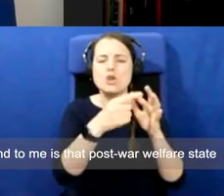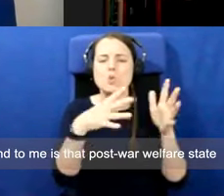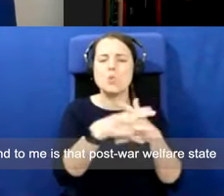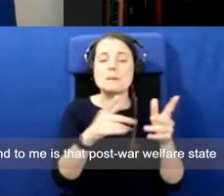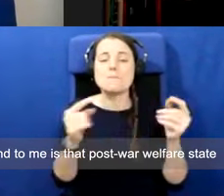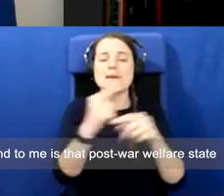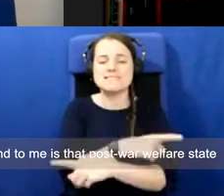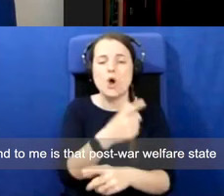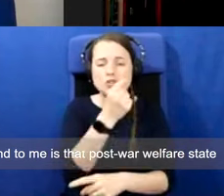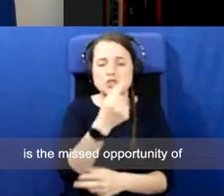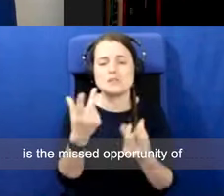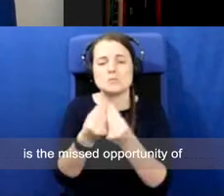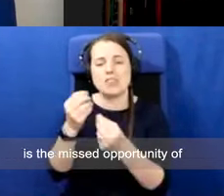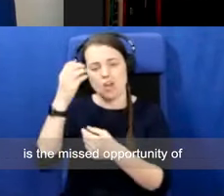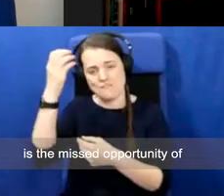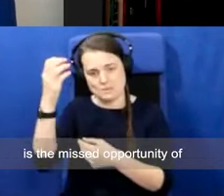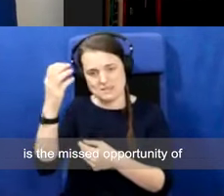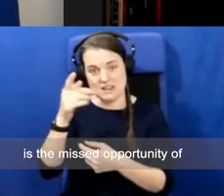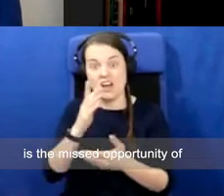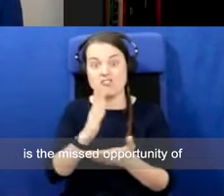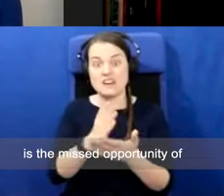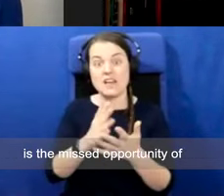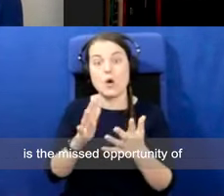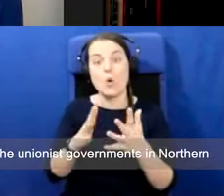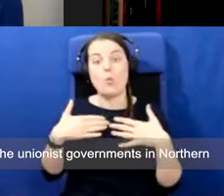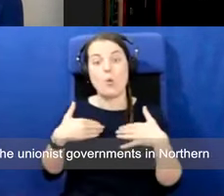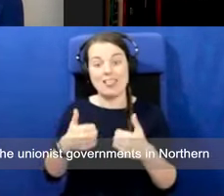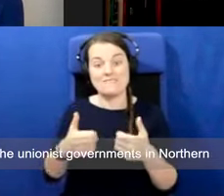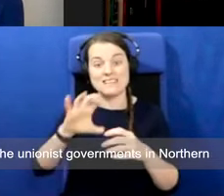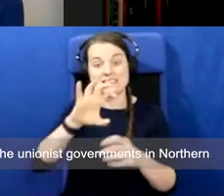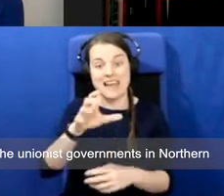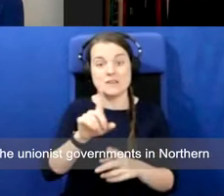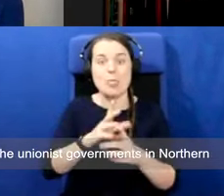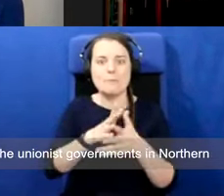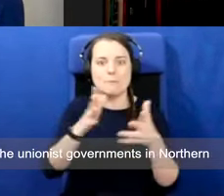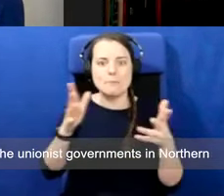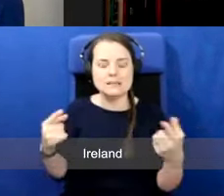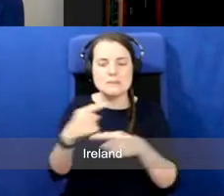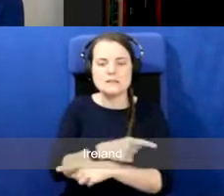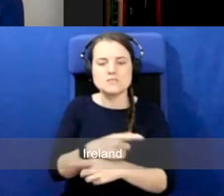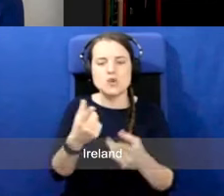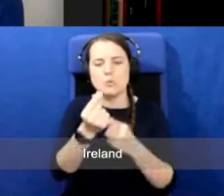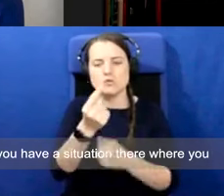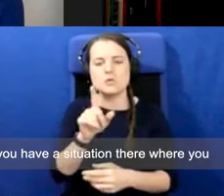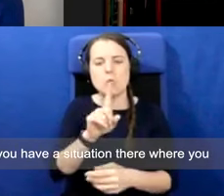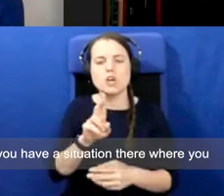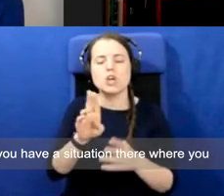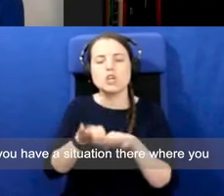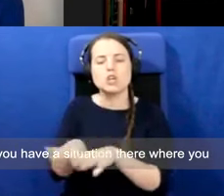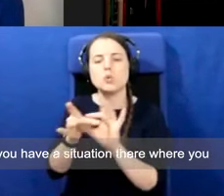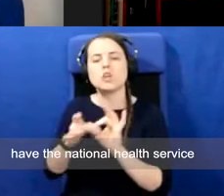is that post-war welfare state is the missed opportunity of the unionist governments in Northern Ireland.